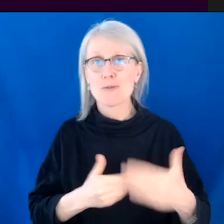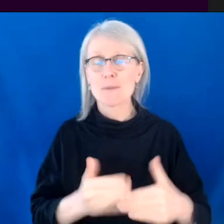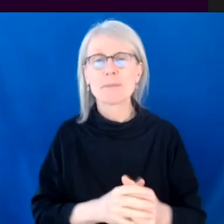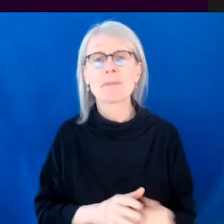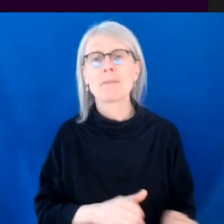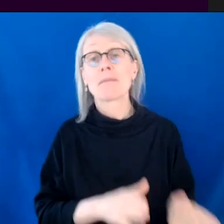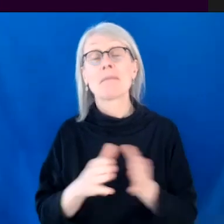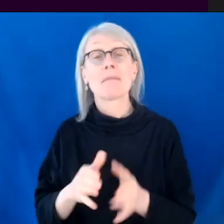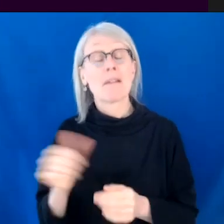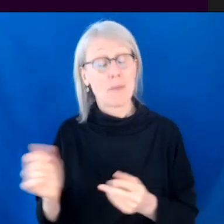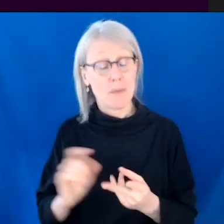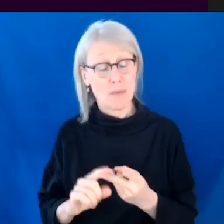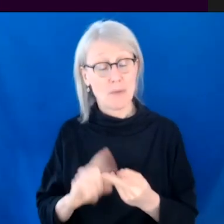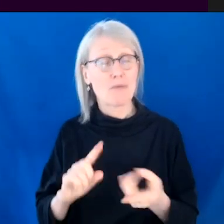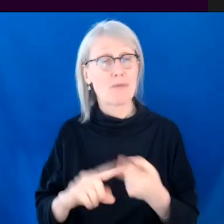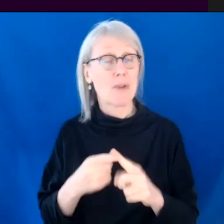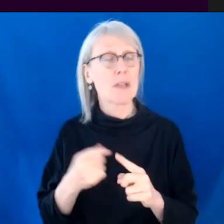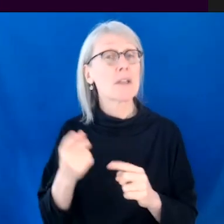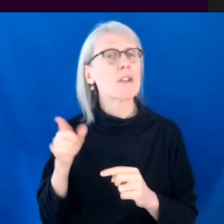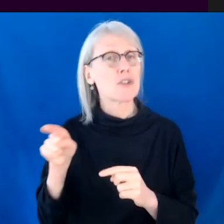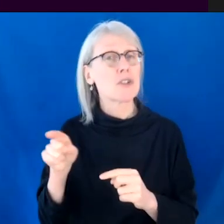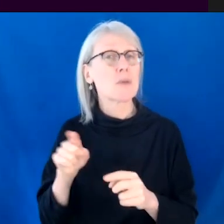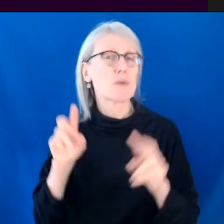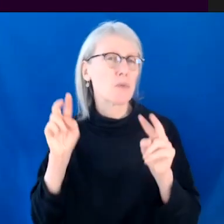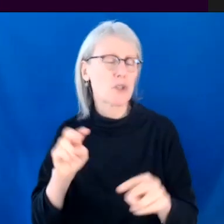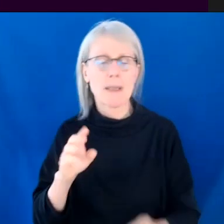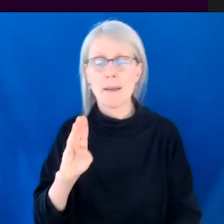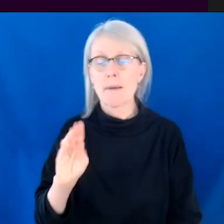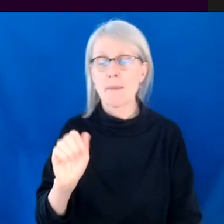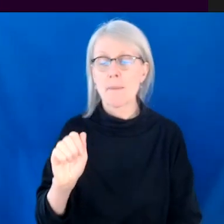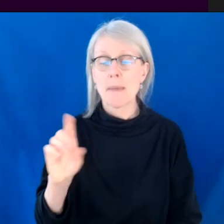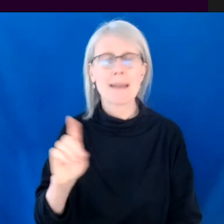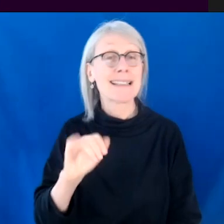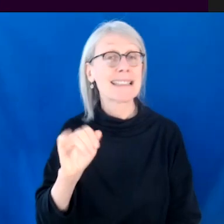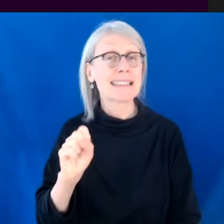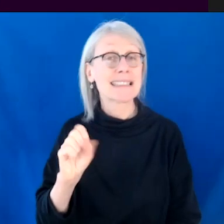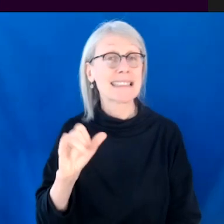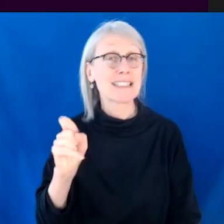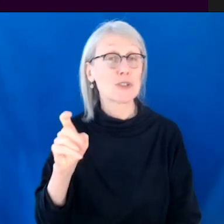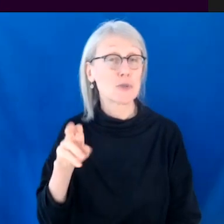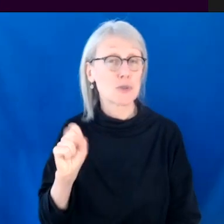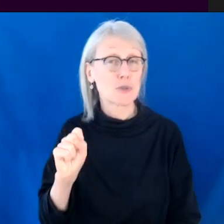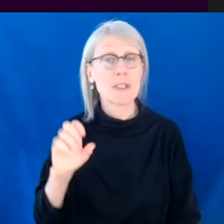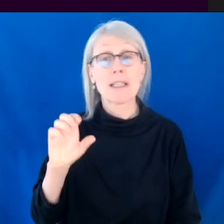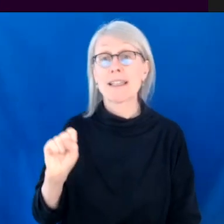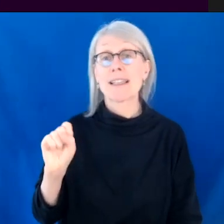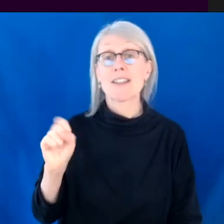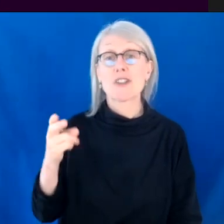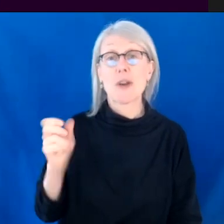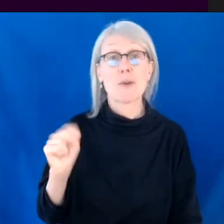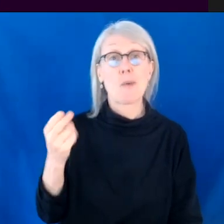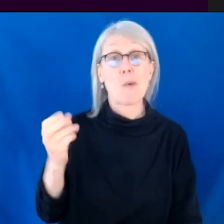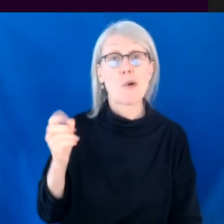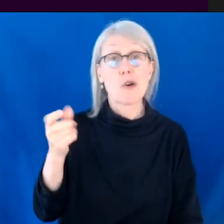talking to a friend of mine, um, and she was watching bad sisters, which I had also watched, which is Sharon Horgan. And we were just like, what would it be